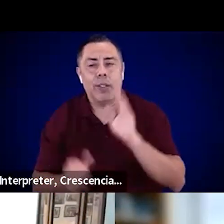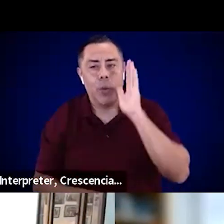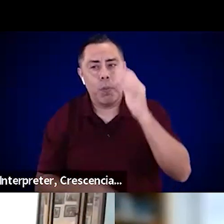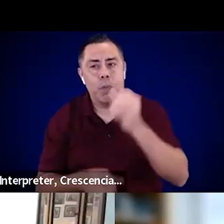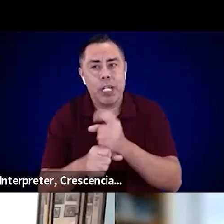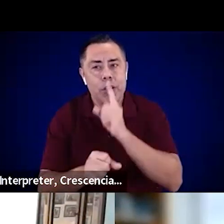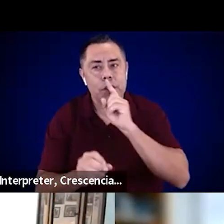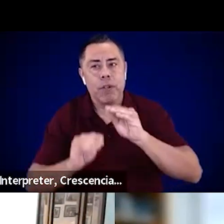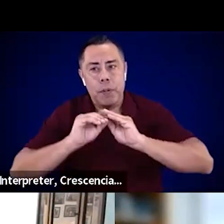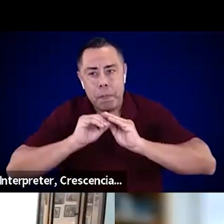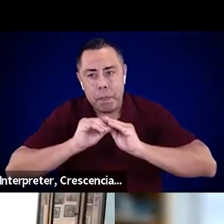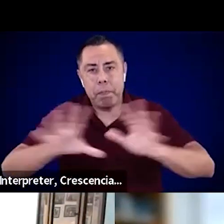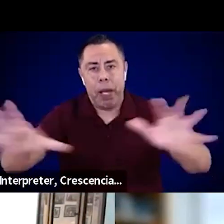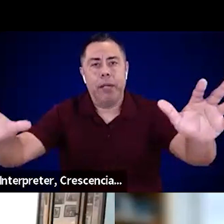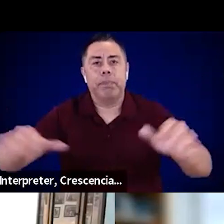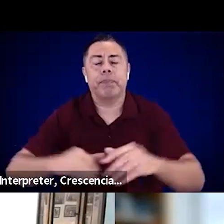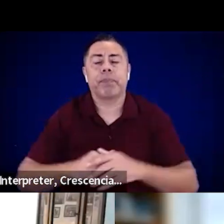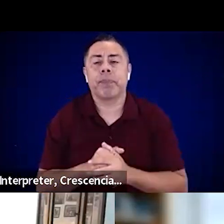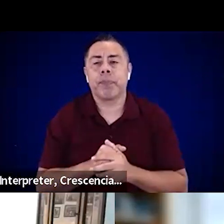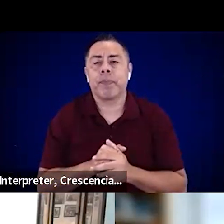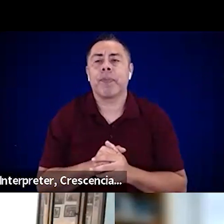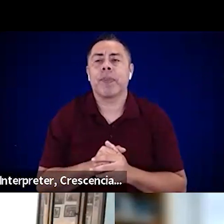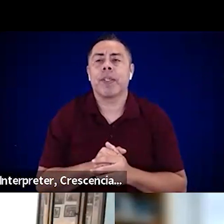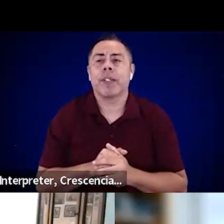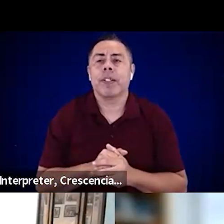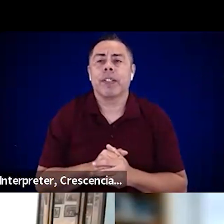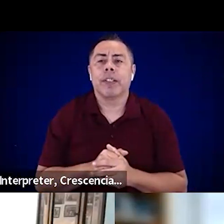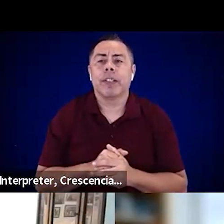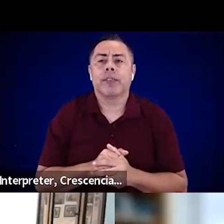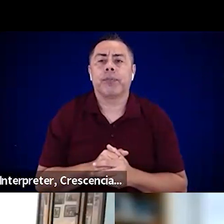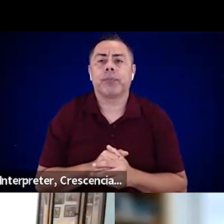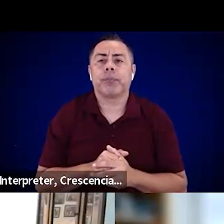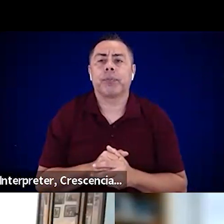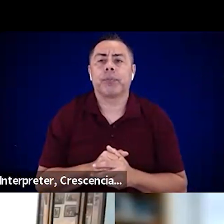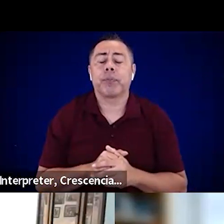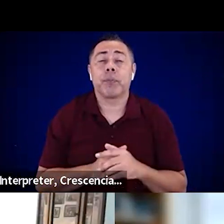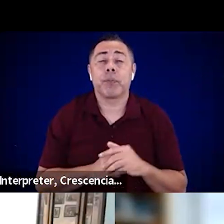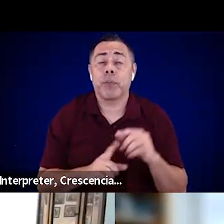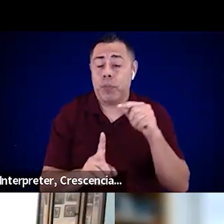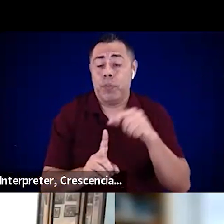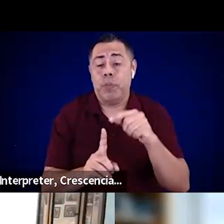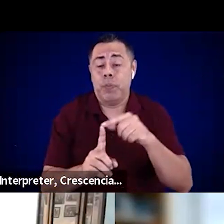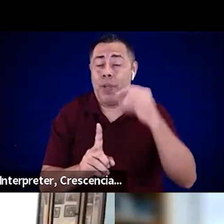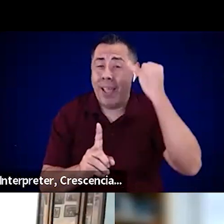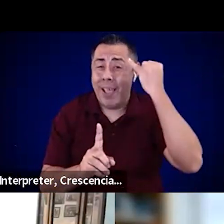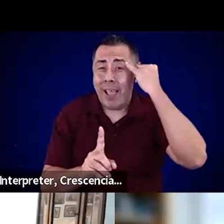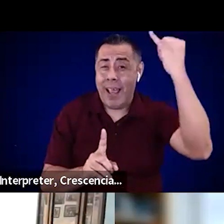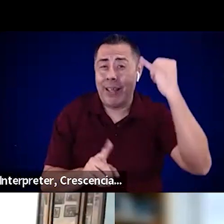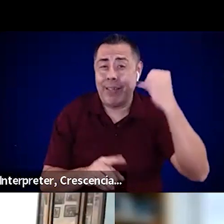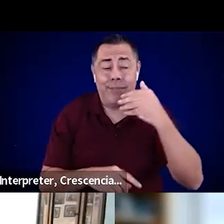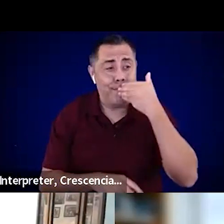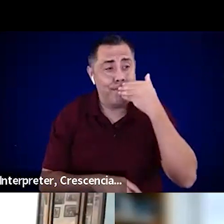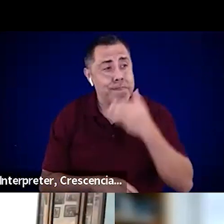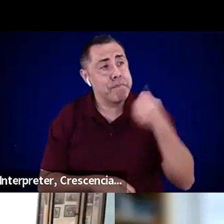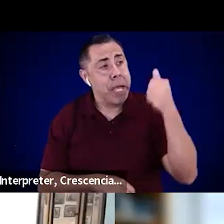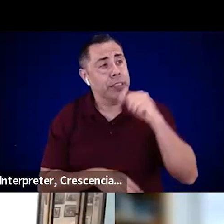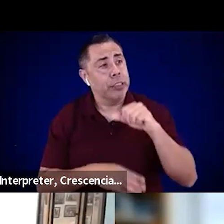I want to use that idea about best practices as a springboard, Heather, to go back to you.